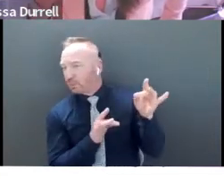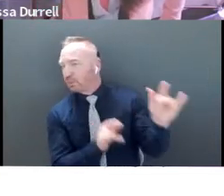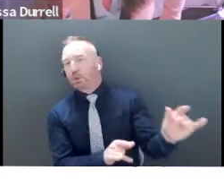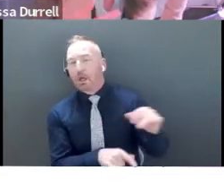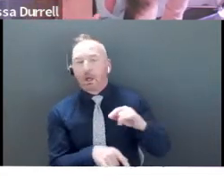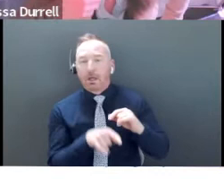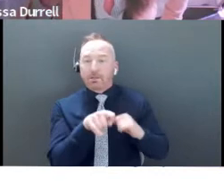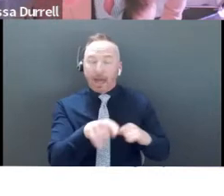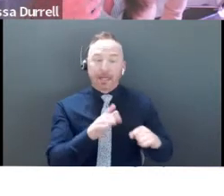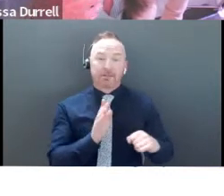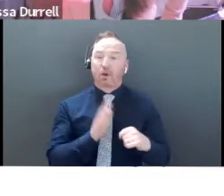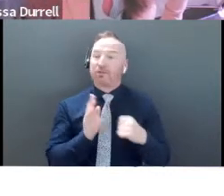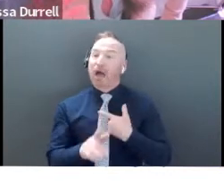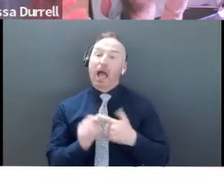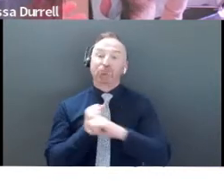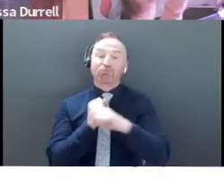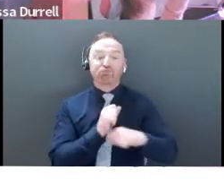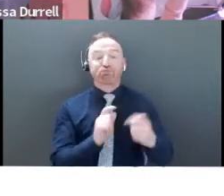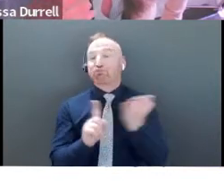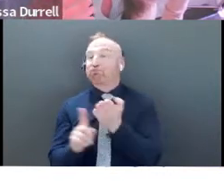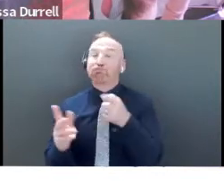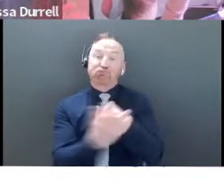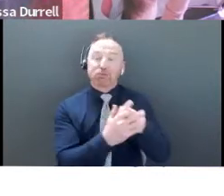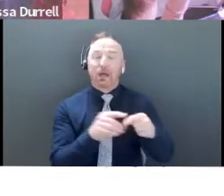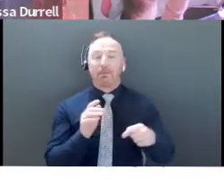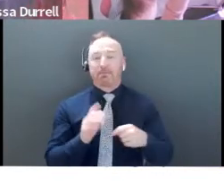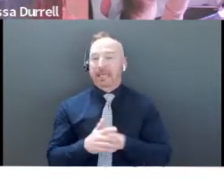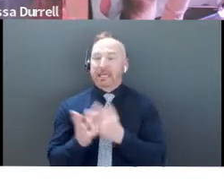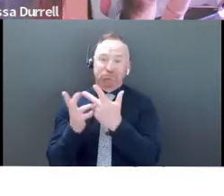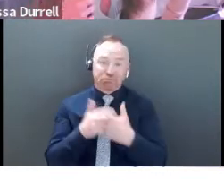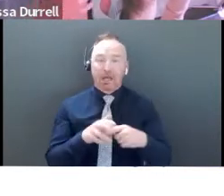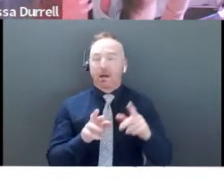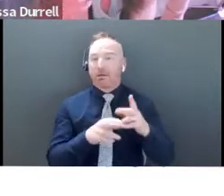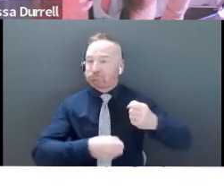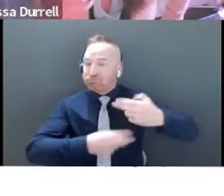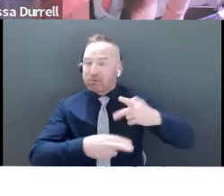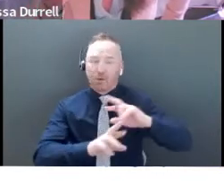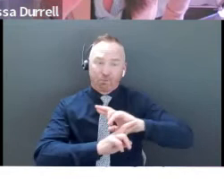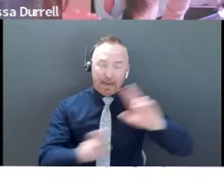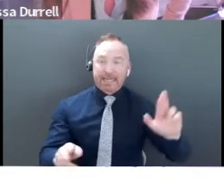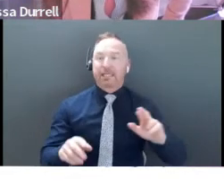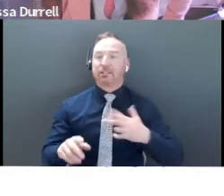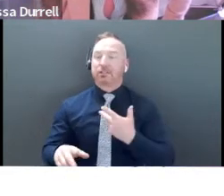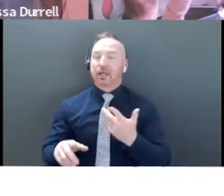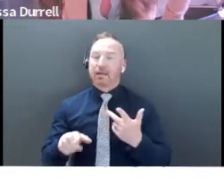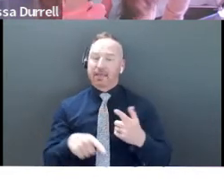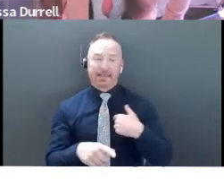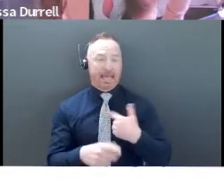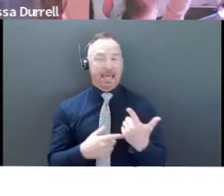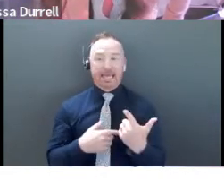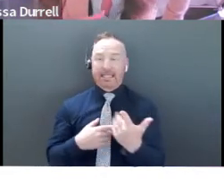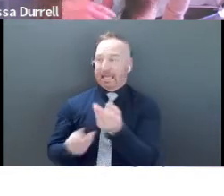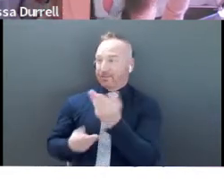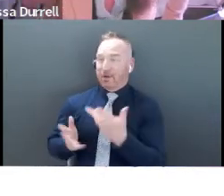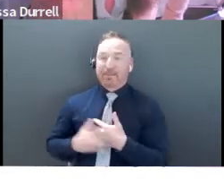worked on it. We've got together all of the great elements that are going to make it a great pitch deck. And then they say to you, you know, you only have 12 minutes.